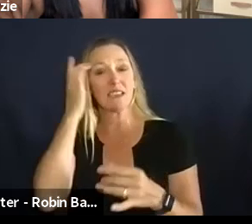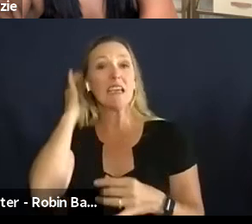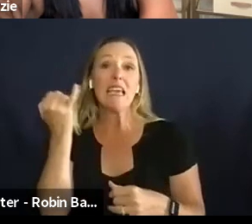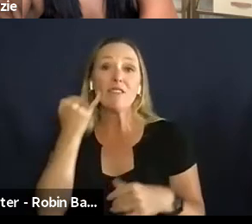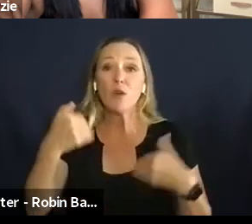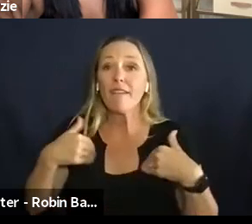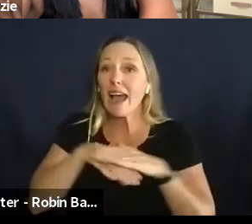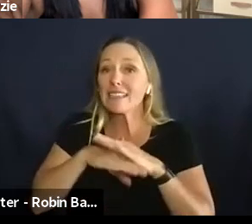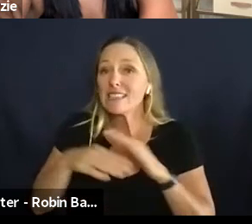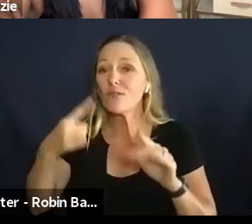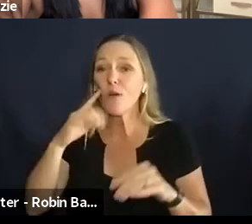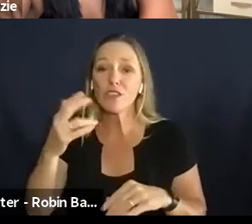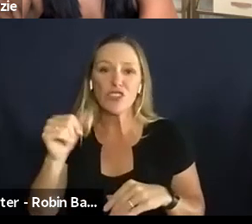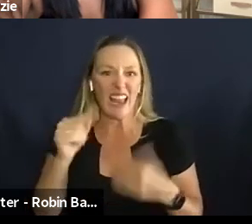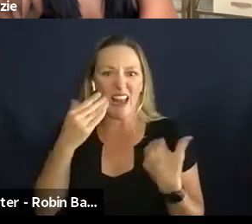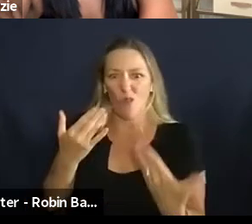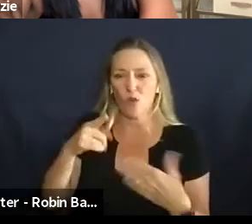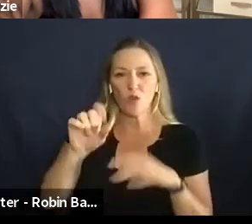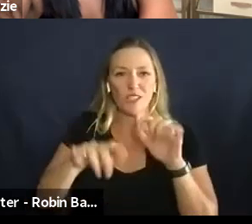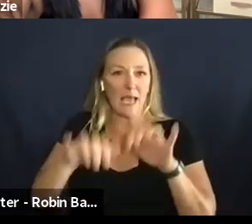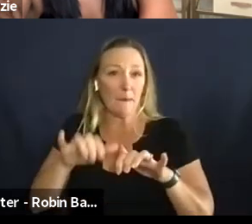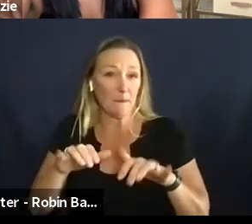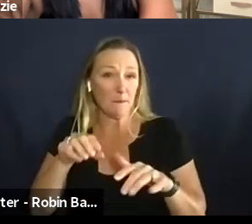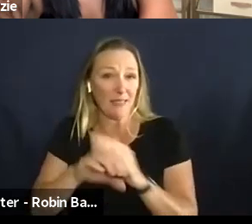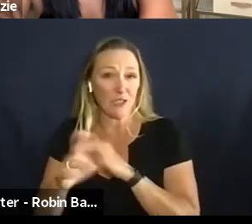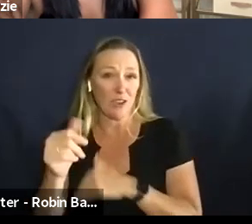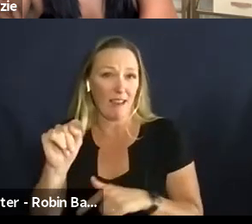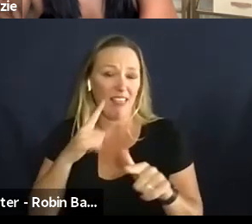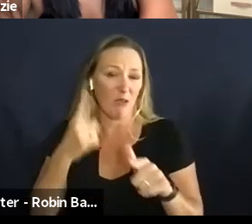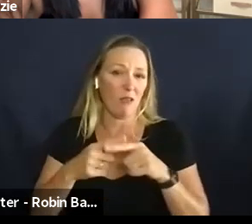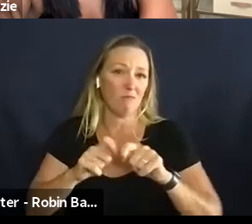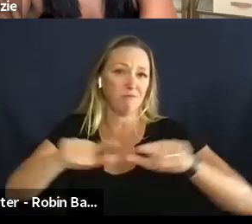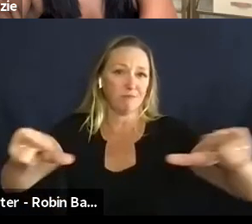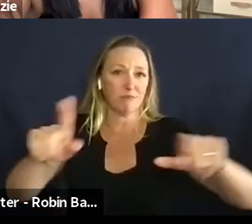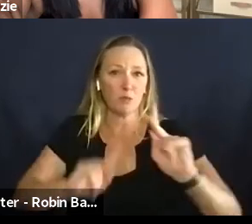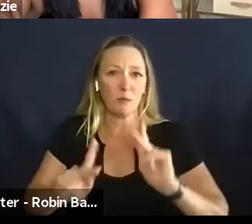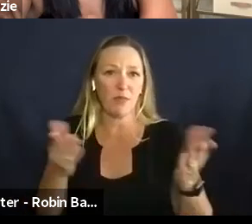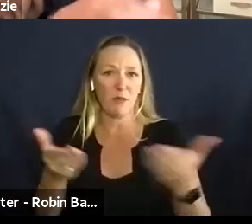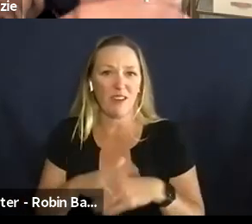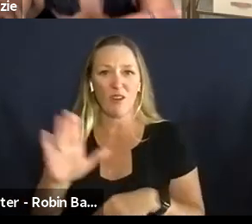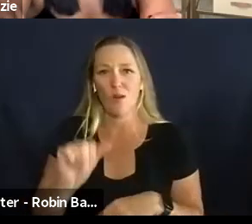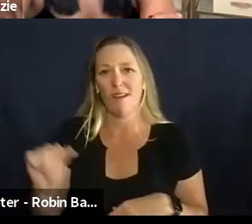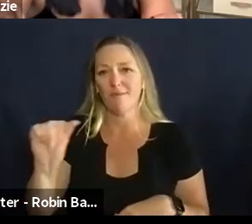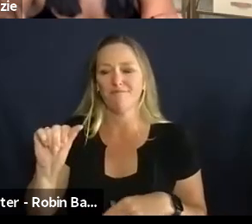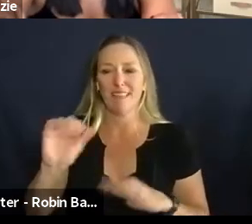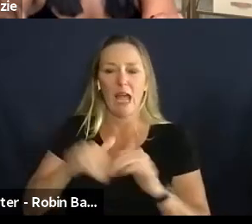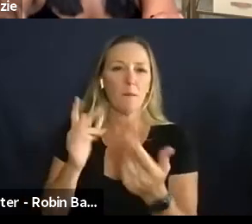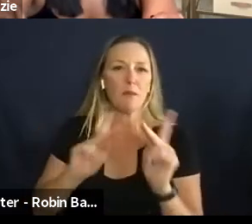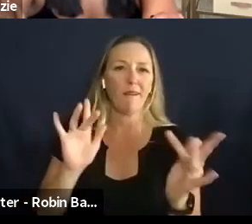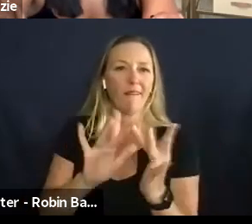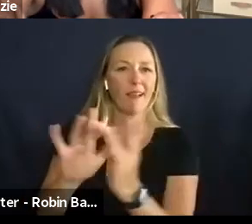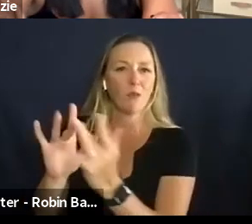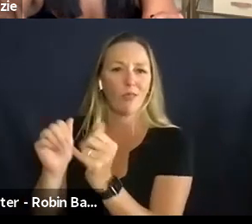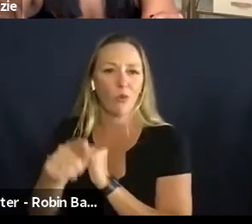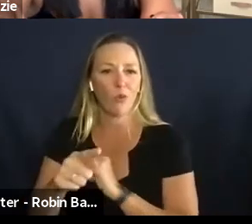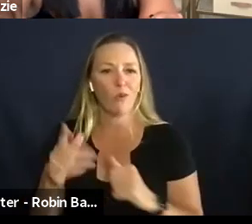which i don't you could stick it in the chat right now um and we'll get it to the rest of the people that were there your handles for ways people can connect with you if